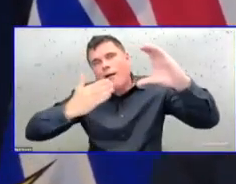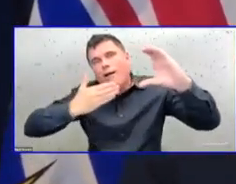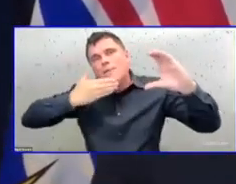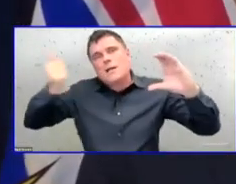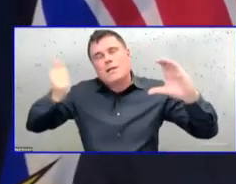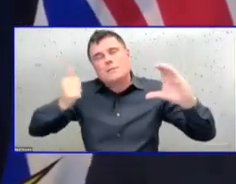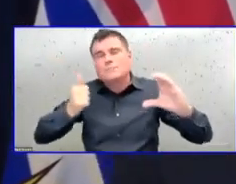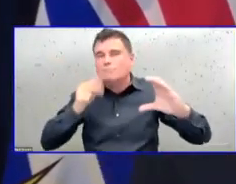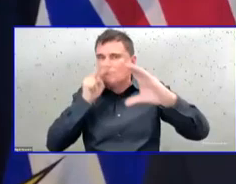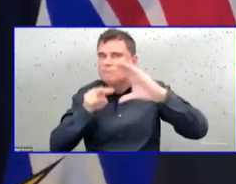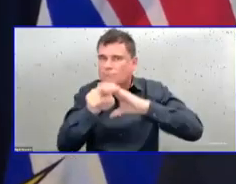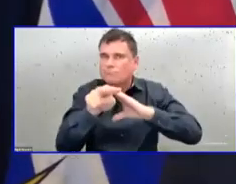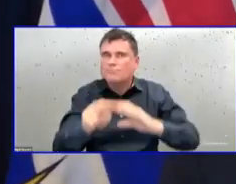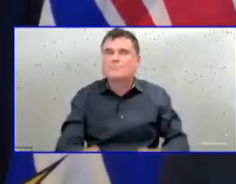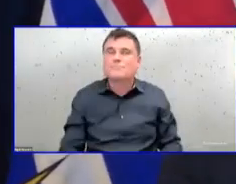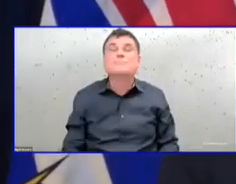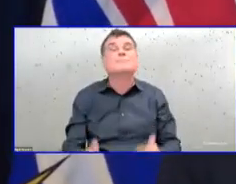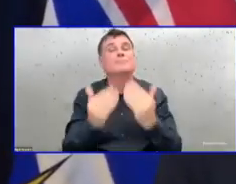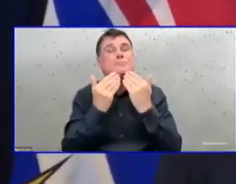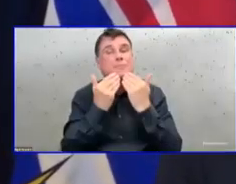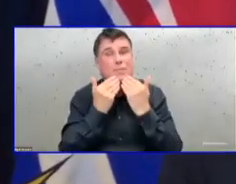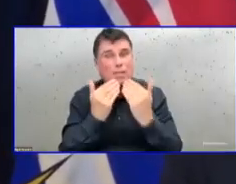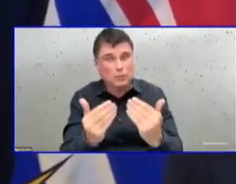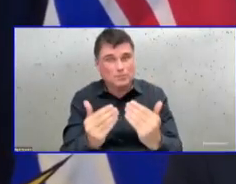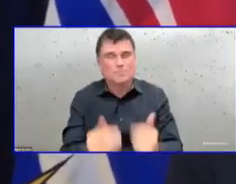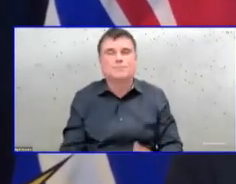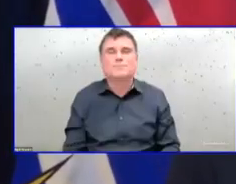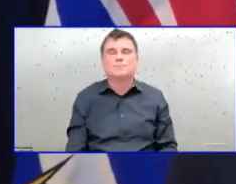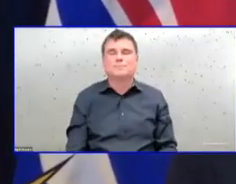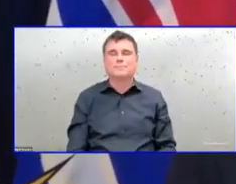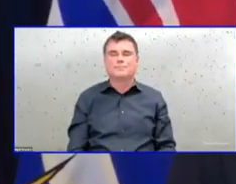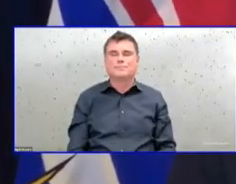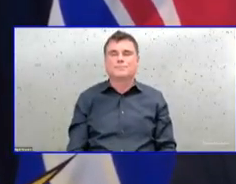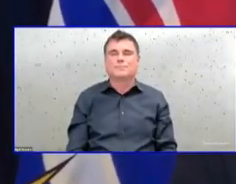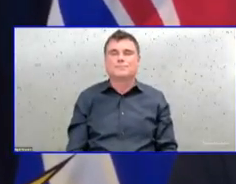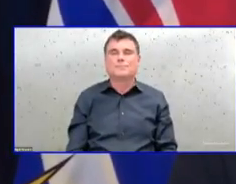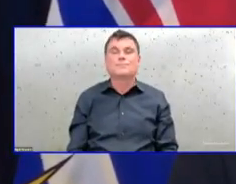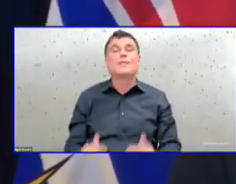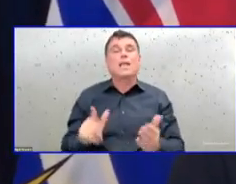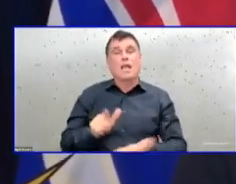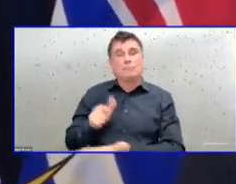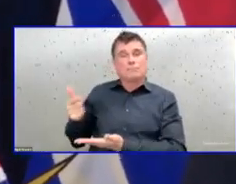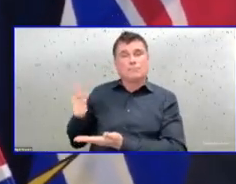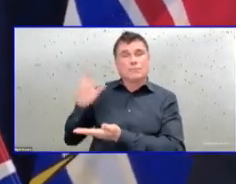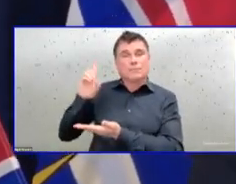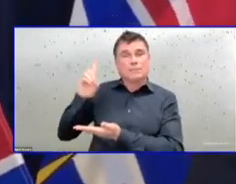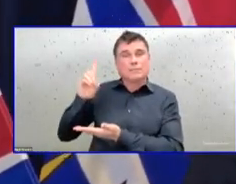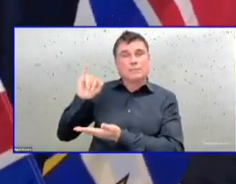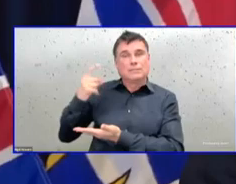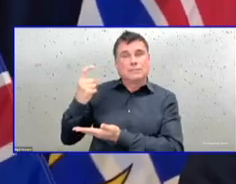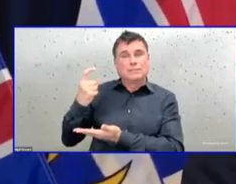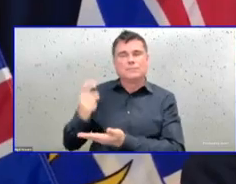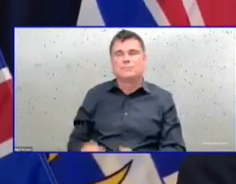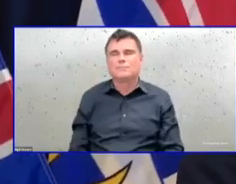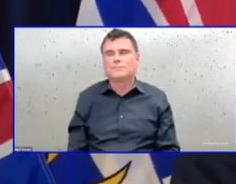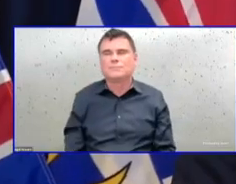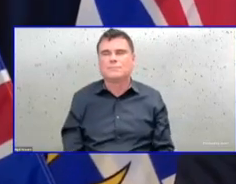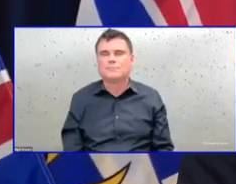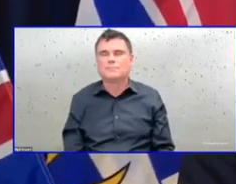Thank you very much Dr. Henry. And just to underline the age adjusted